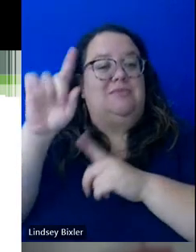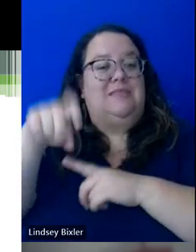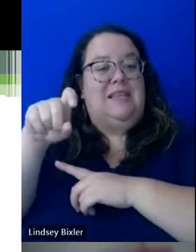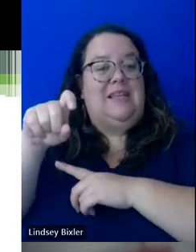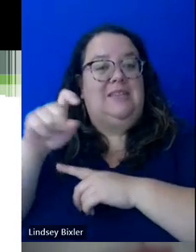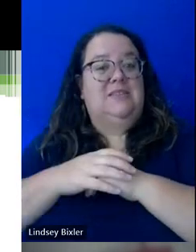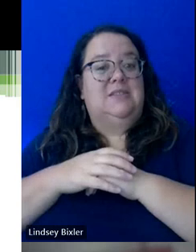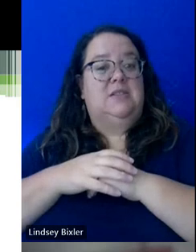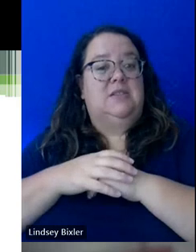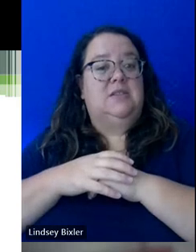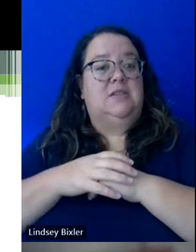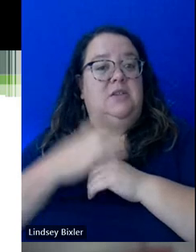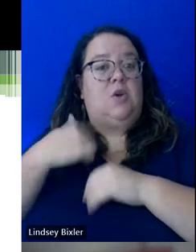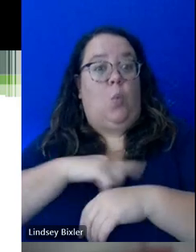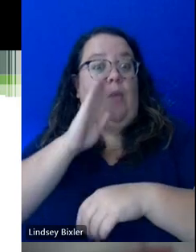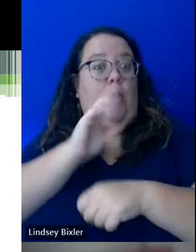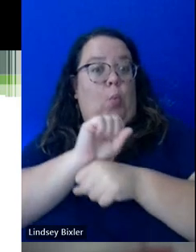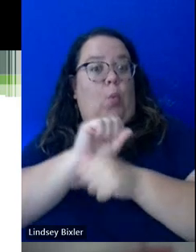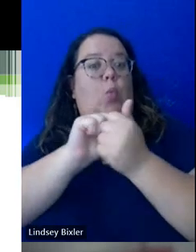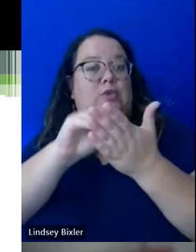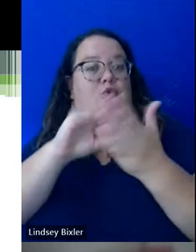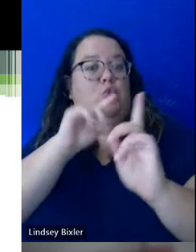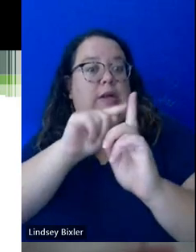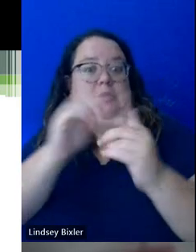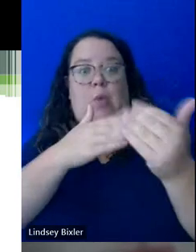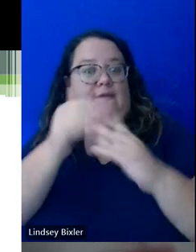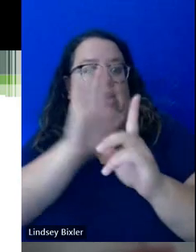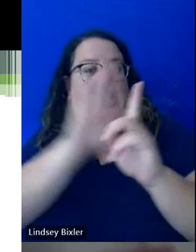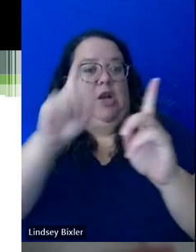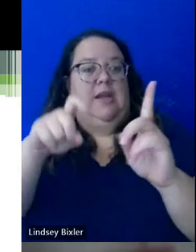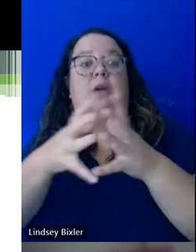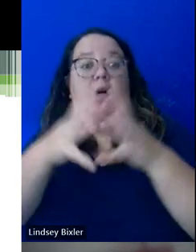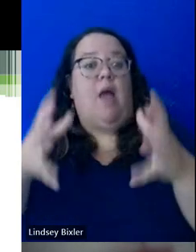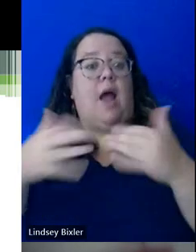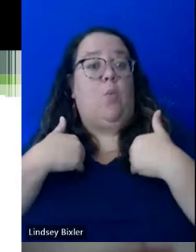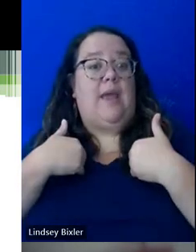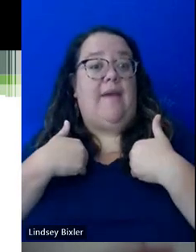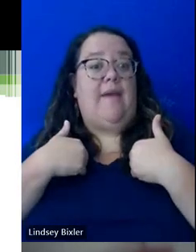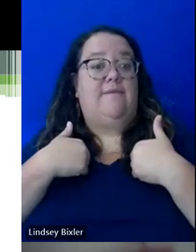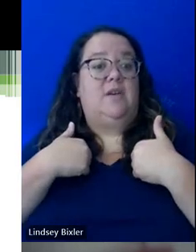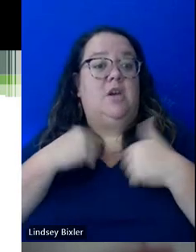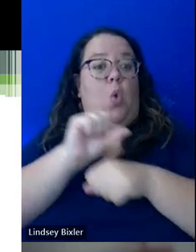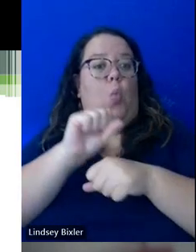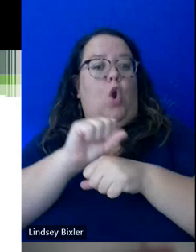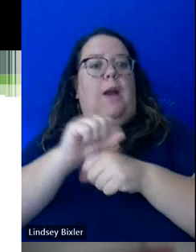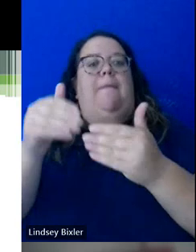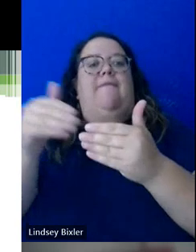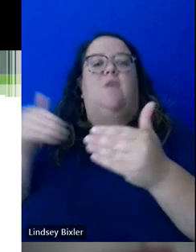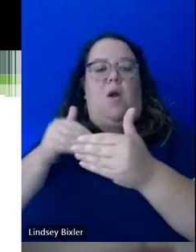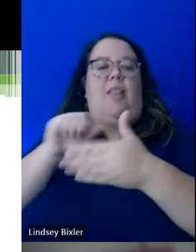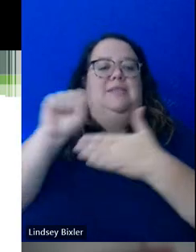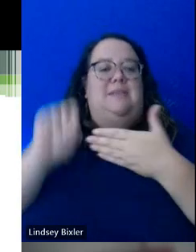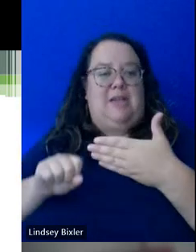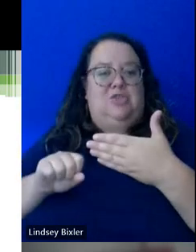we will actually work with the students, depending on what that is. A lot of it is that we actually work in advance of the semester. So when the